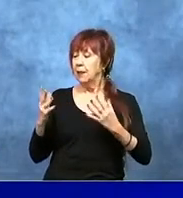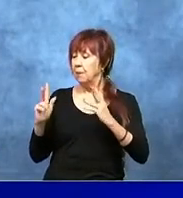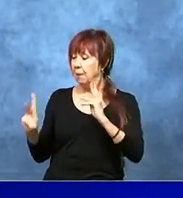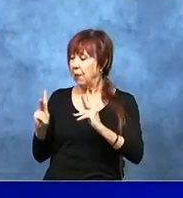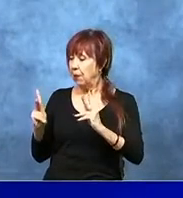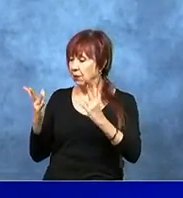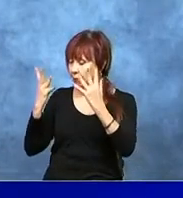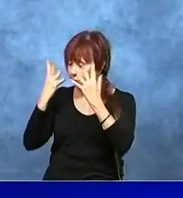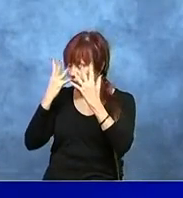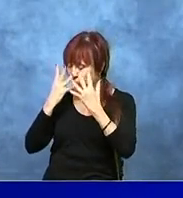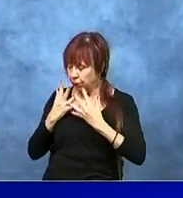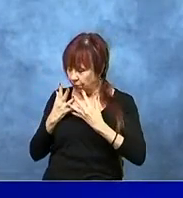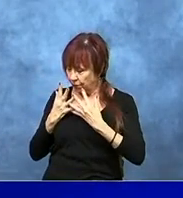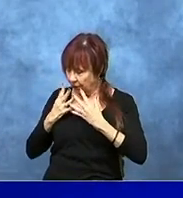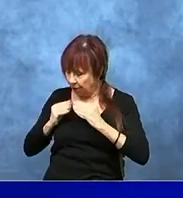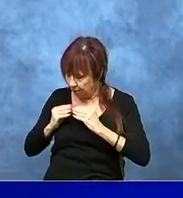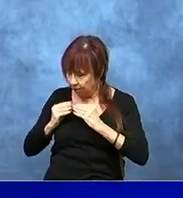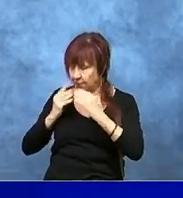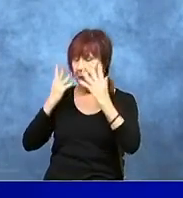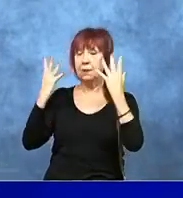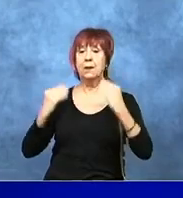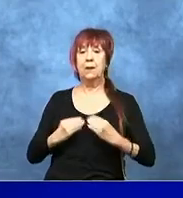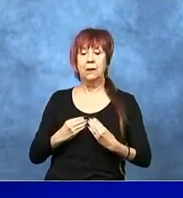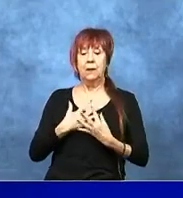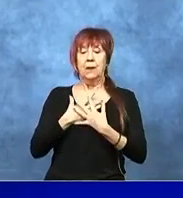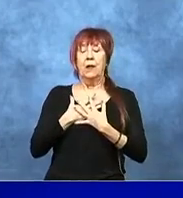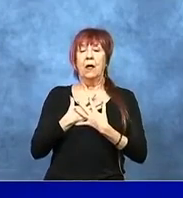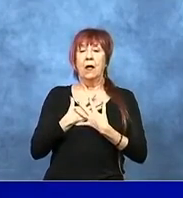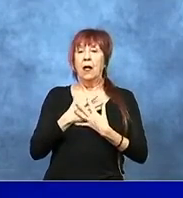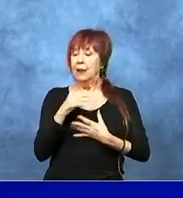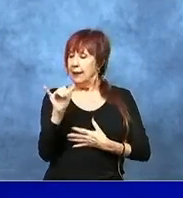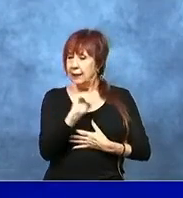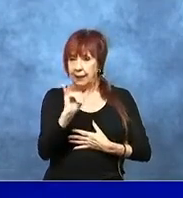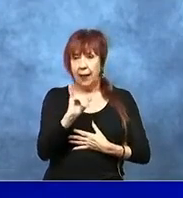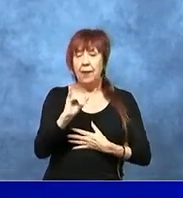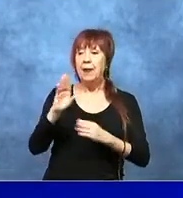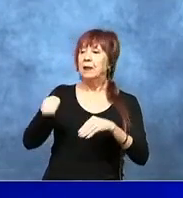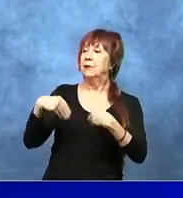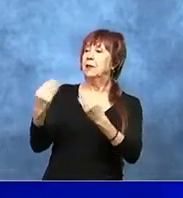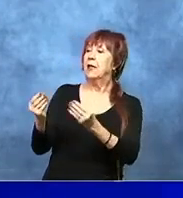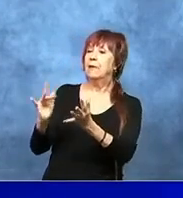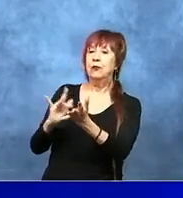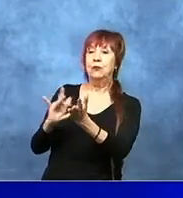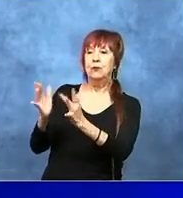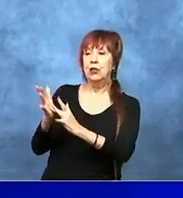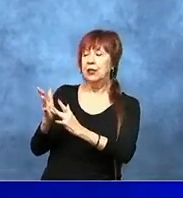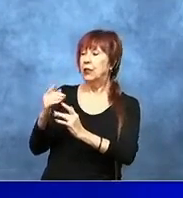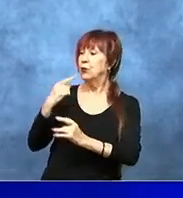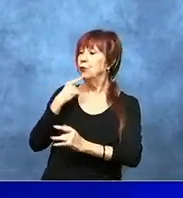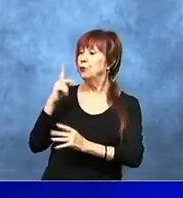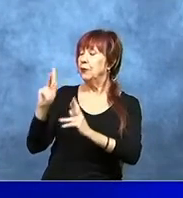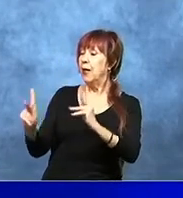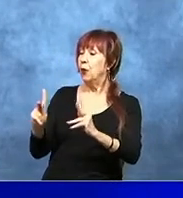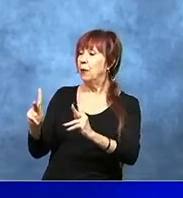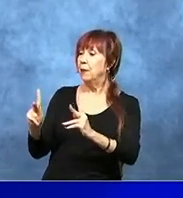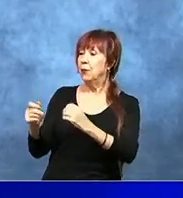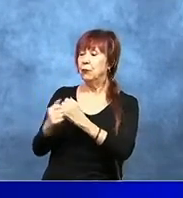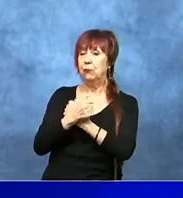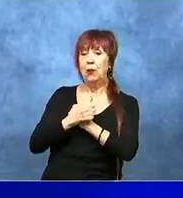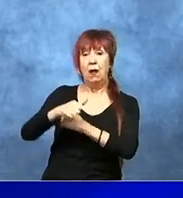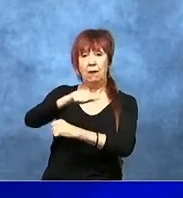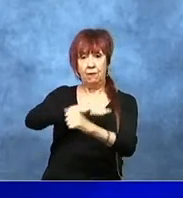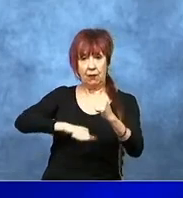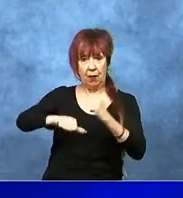to light, just as what was given to Jesus to tell people to love others